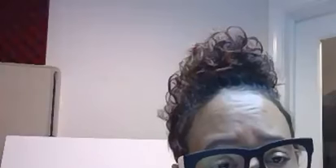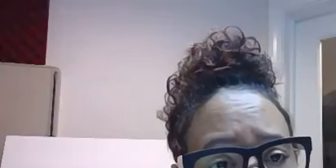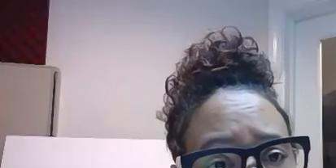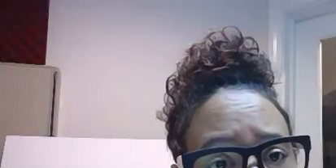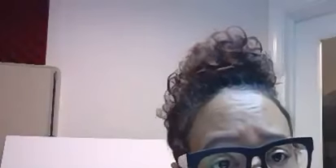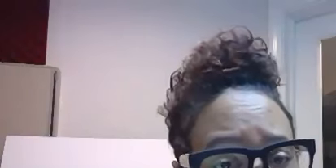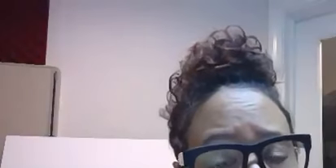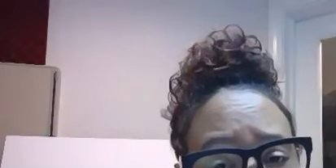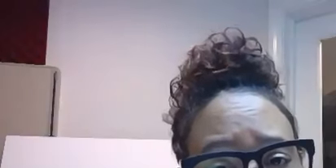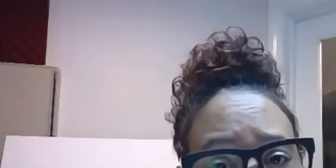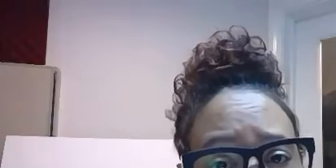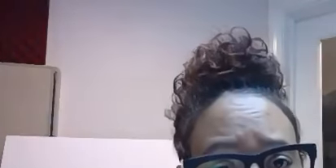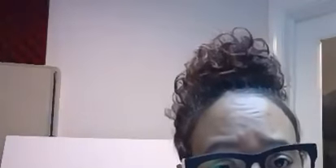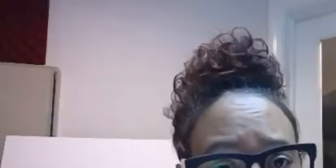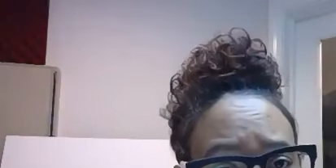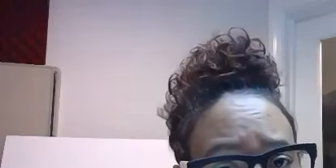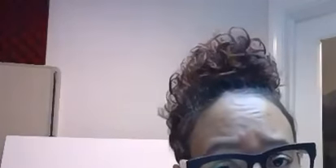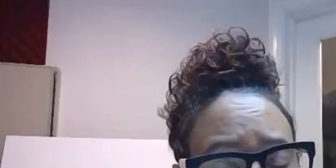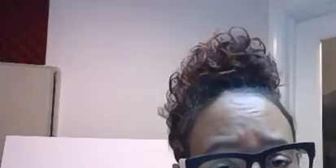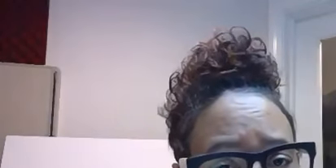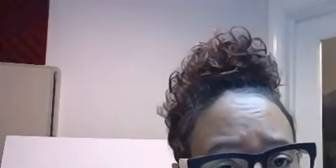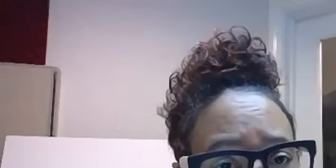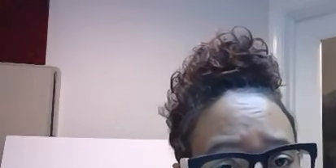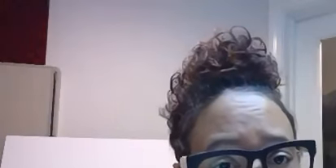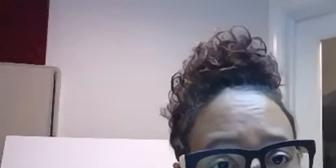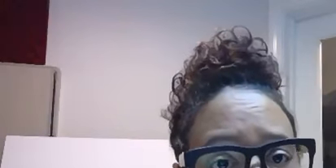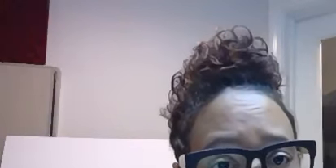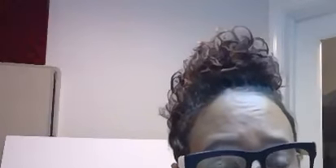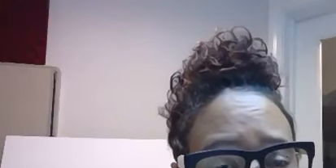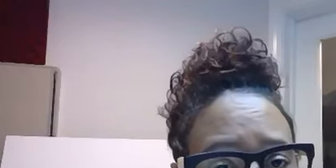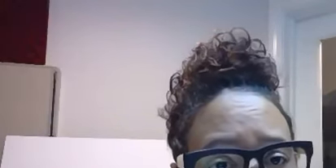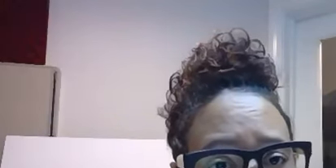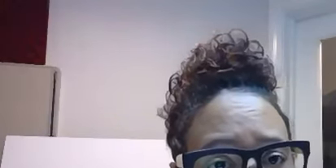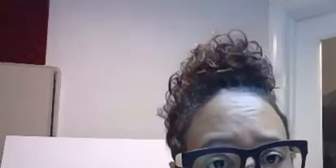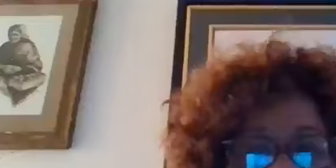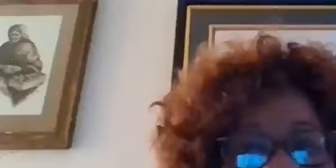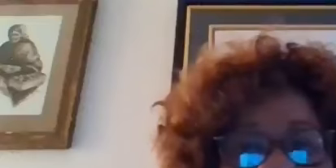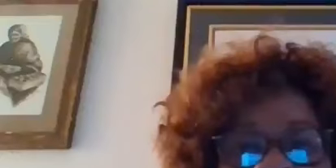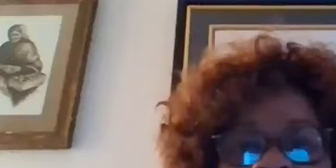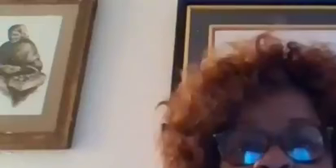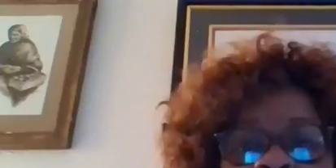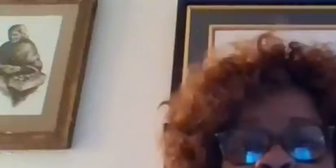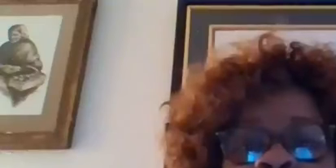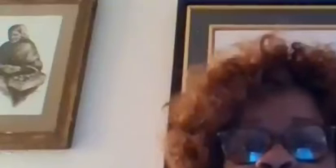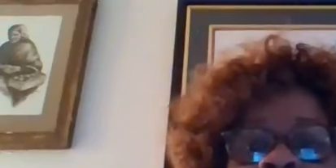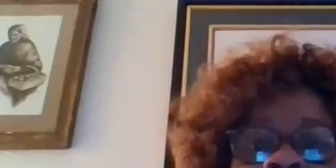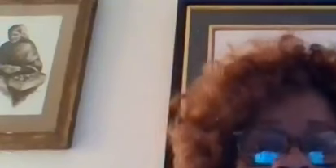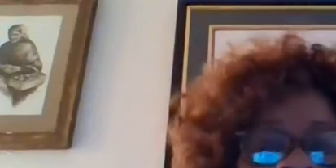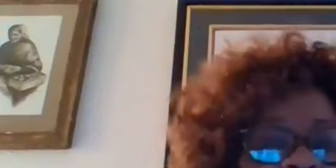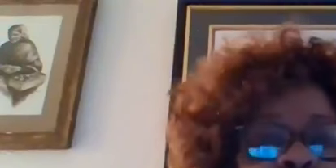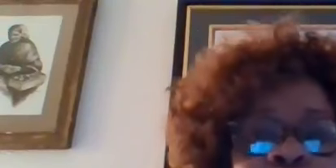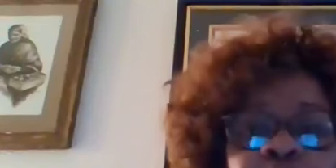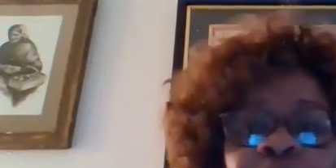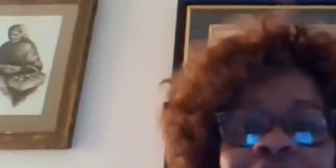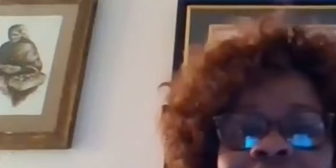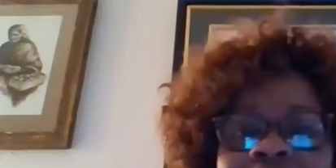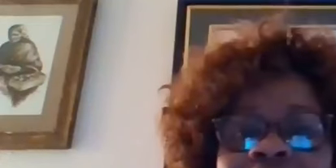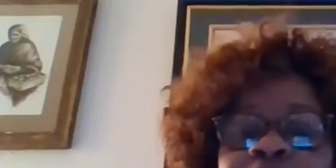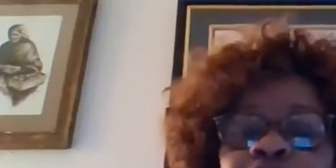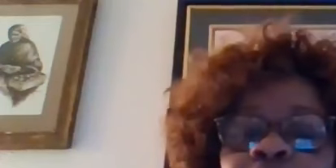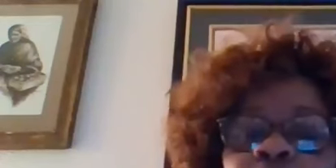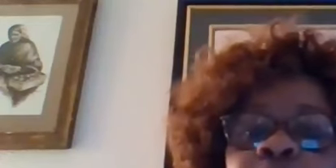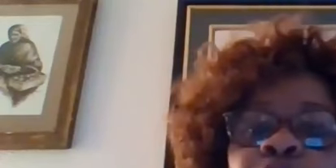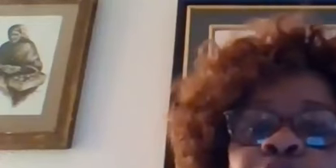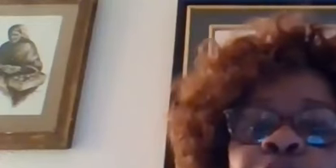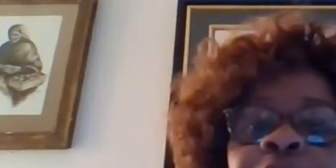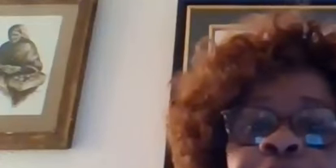um and we're here to help and we're going to get through this together thank you so very much aisha's back with us